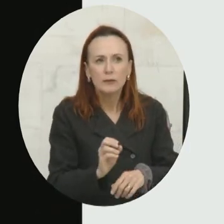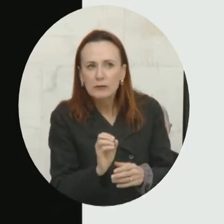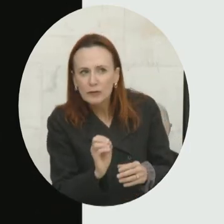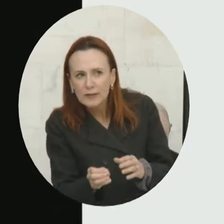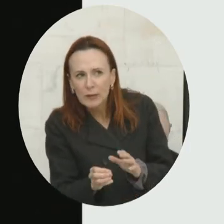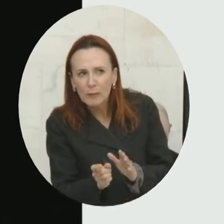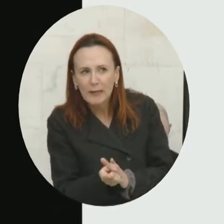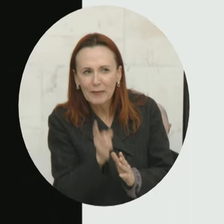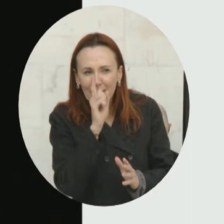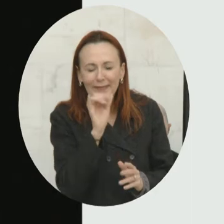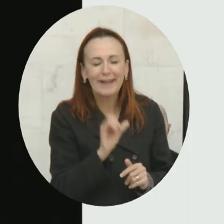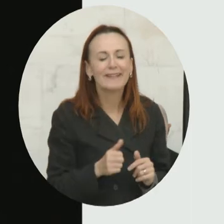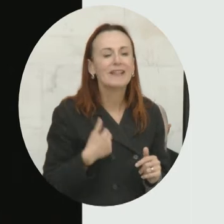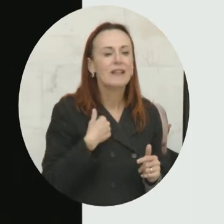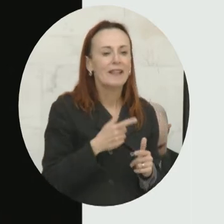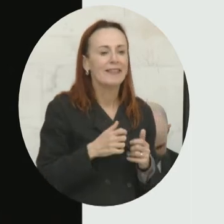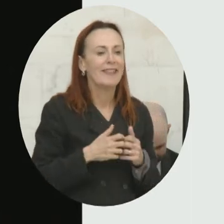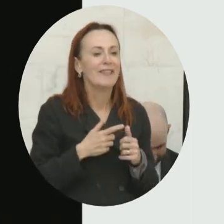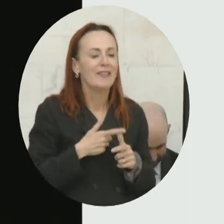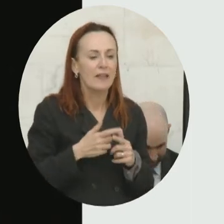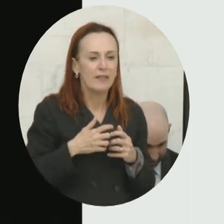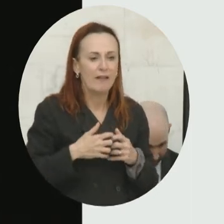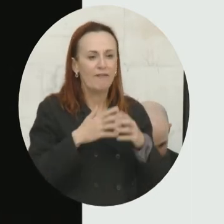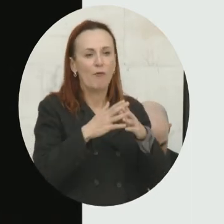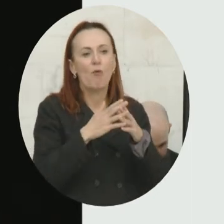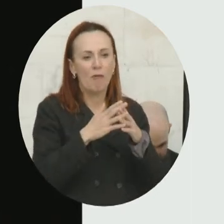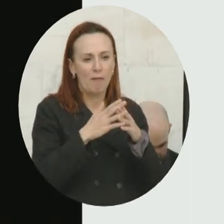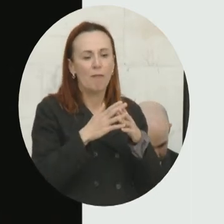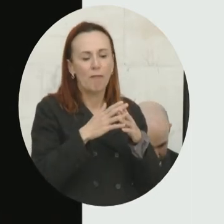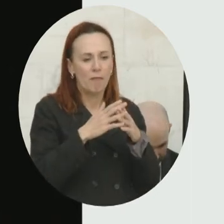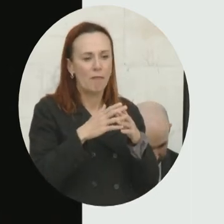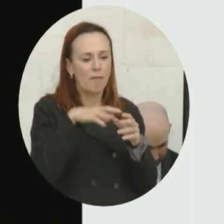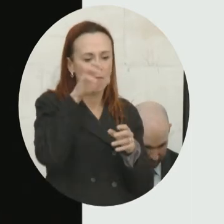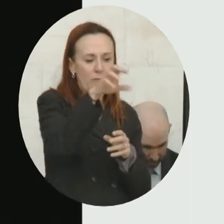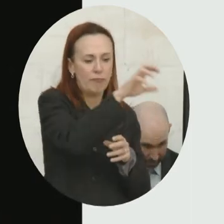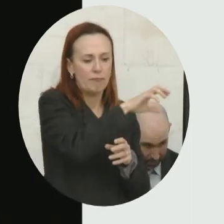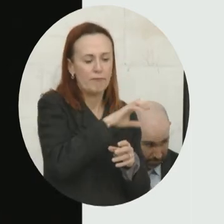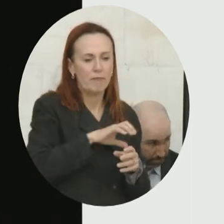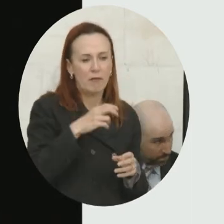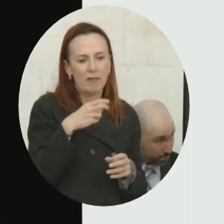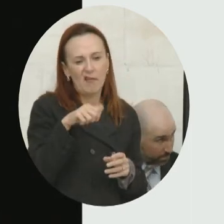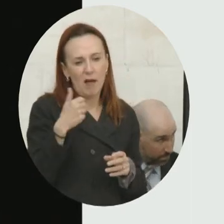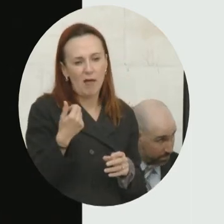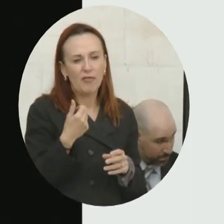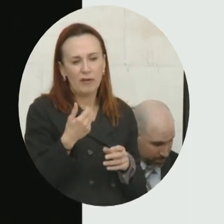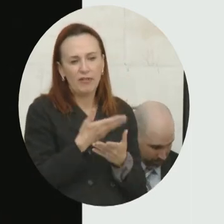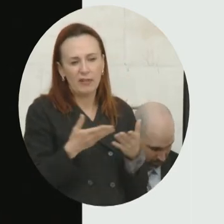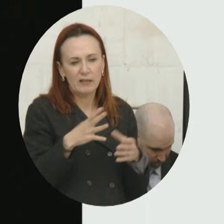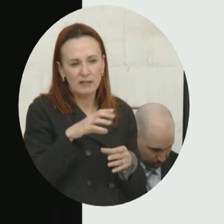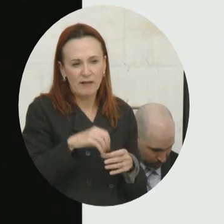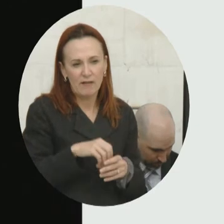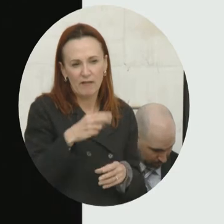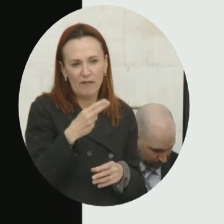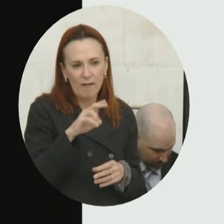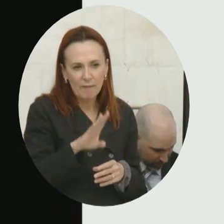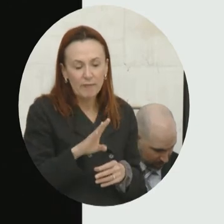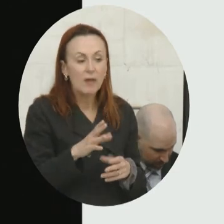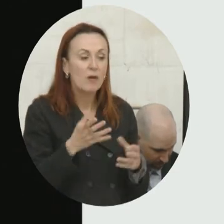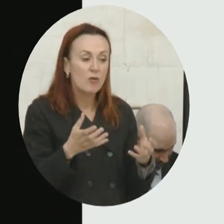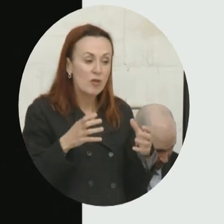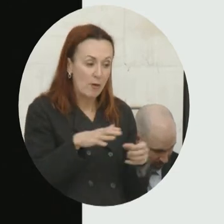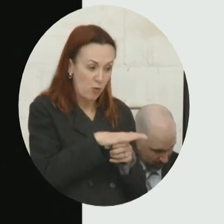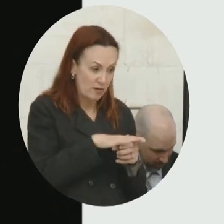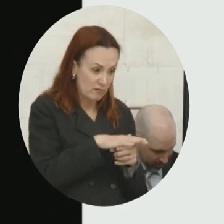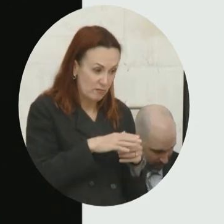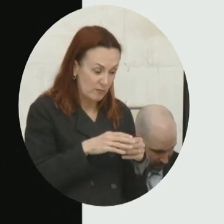and they actually form the rest of the hub. And so those are the hub members. These are agencies that are committed to the mission of resilience, but maybe